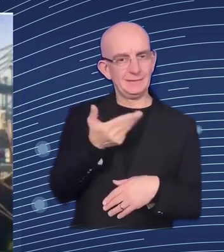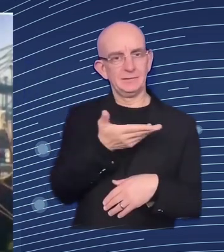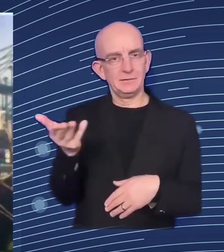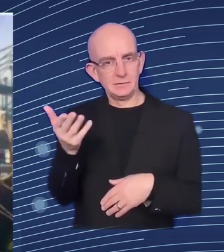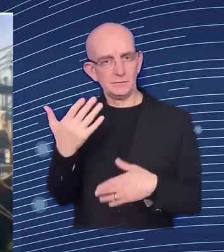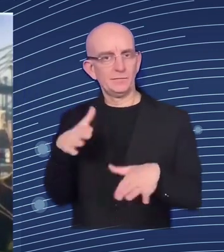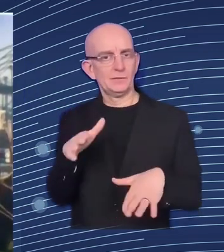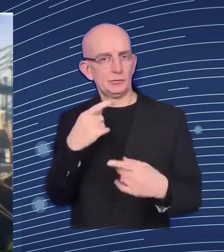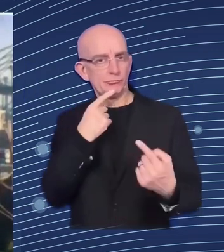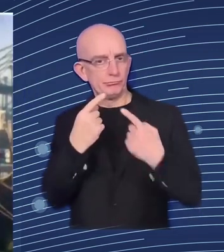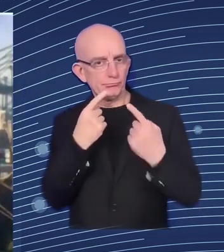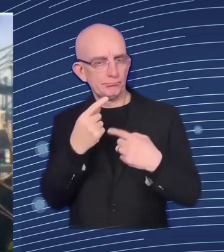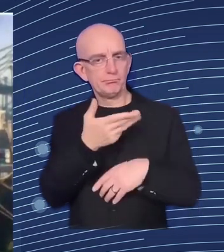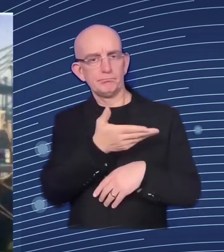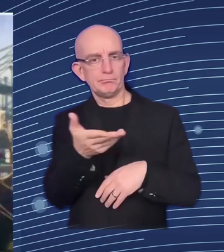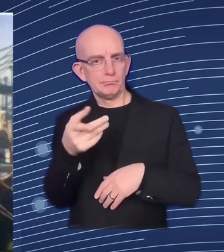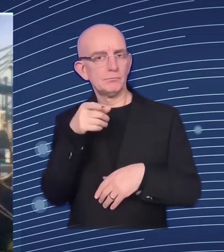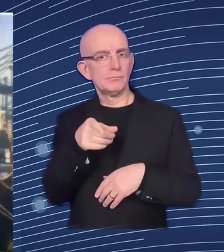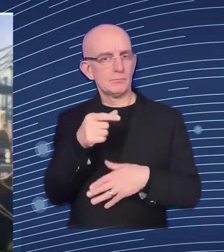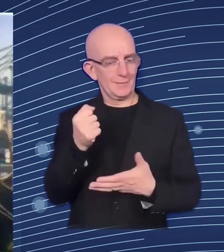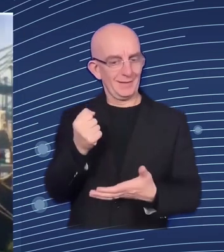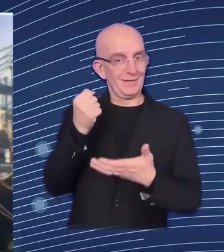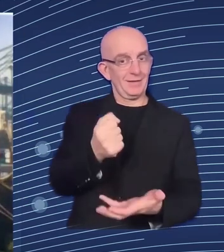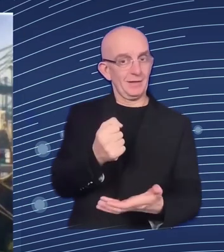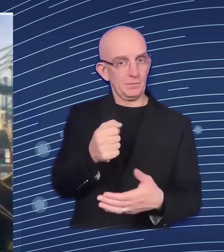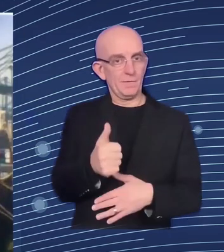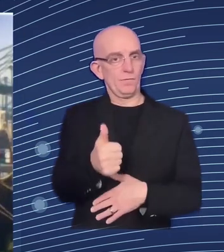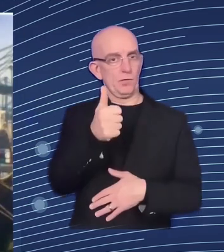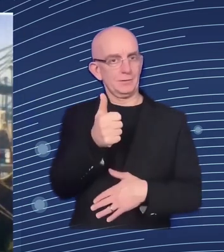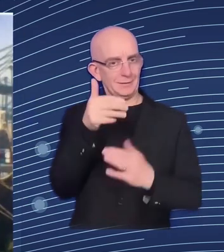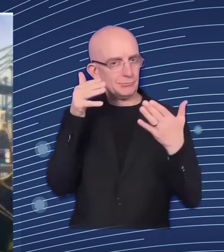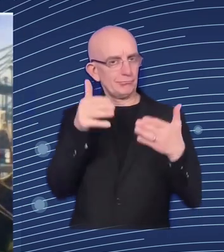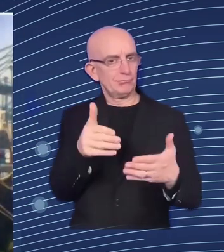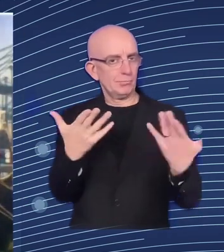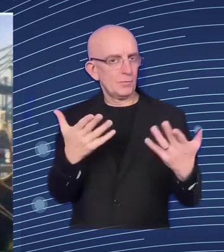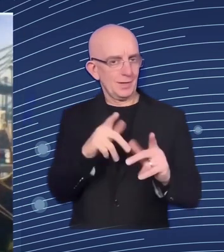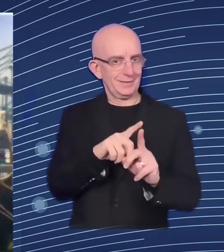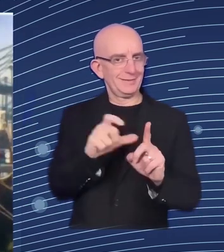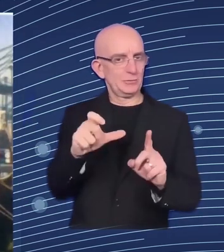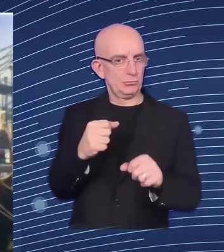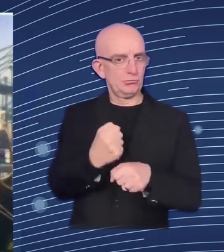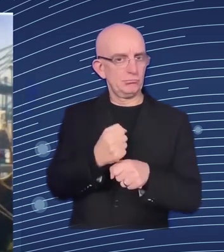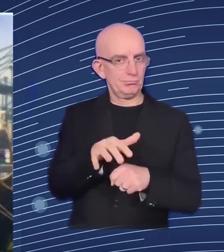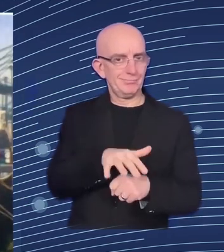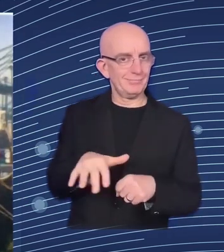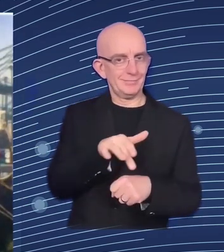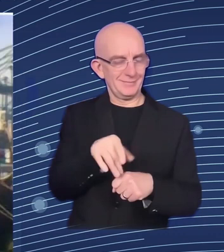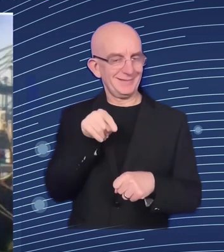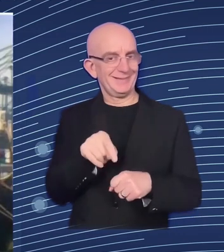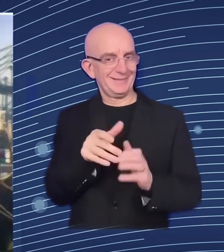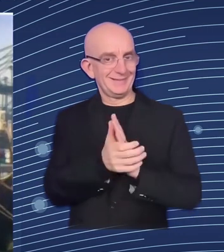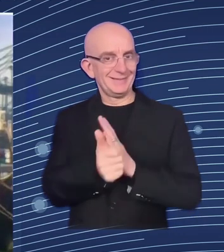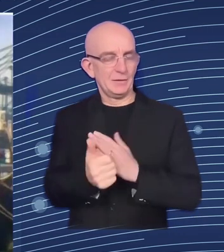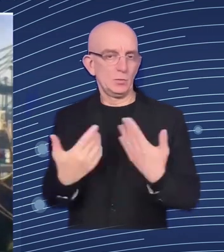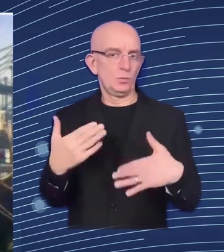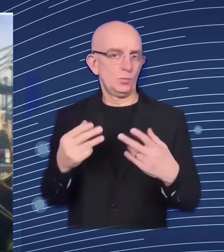driven driven uh sector so what does what where do you see the prospects for this sector particularly in relation to